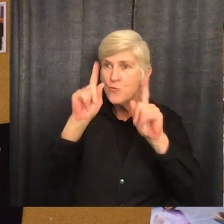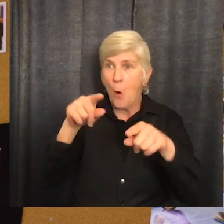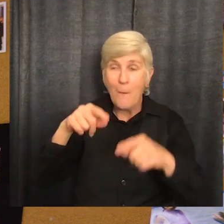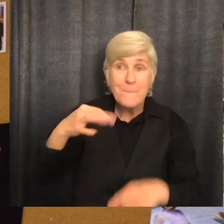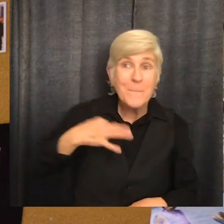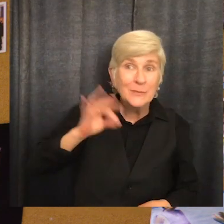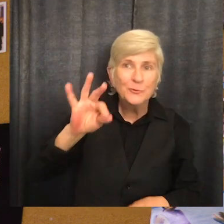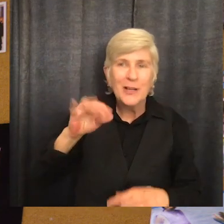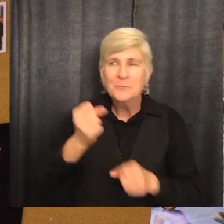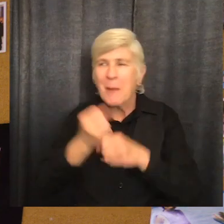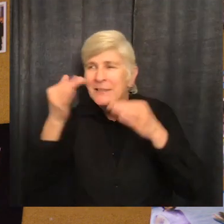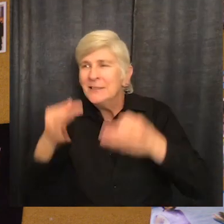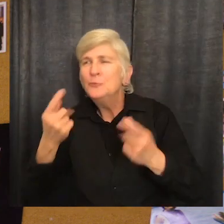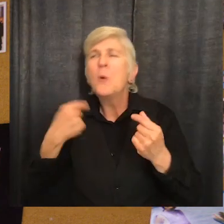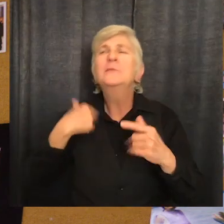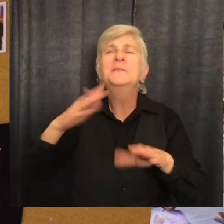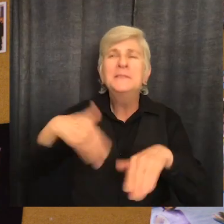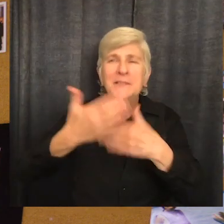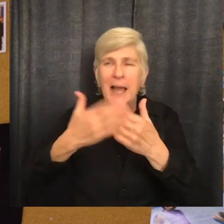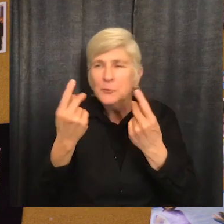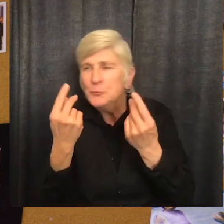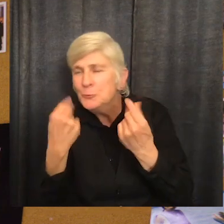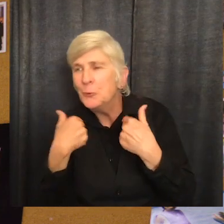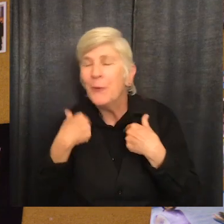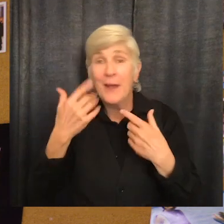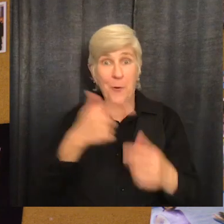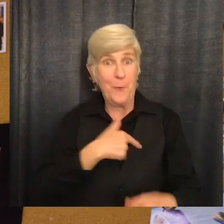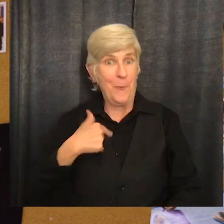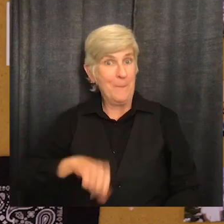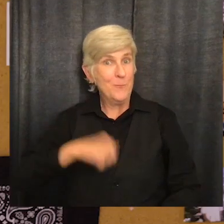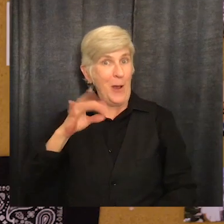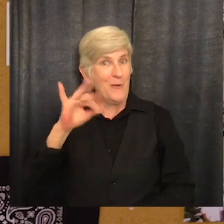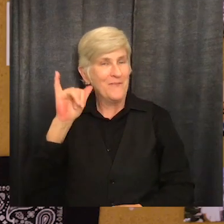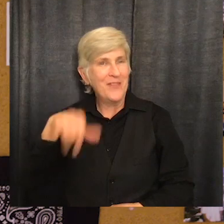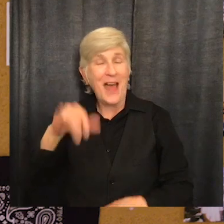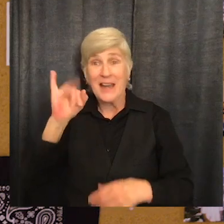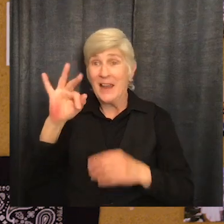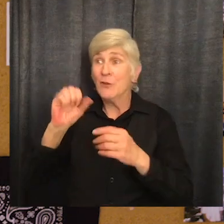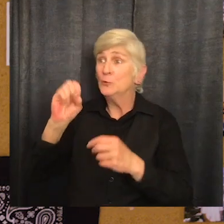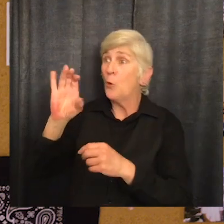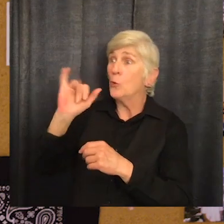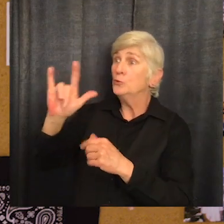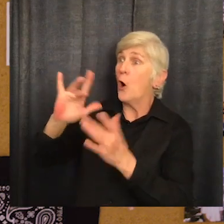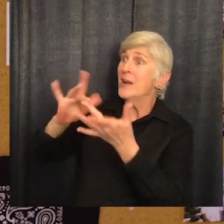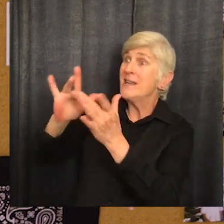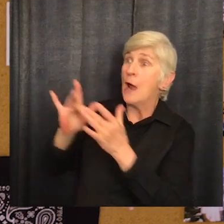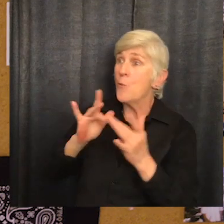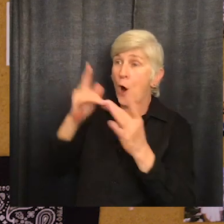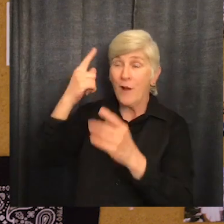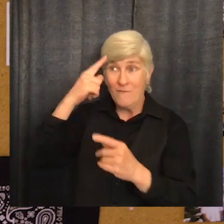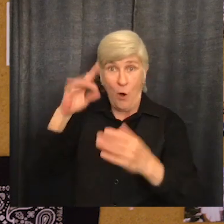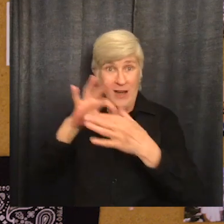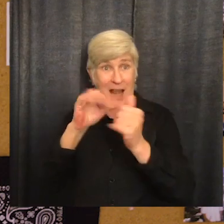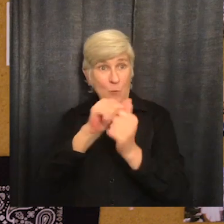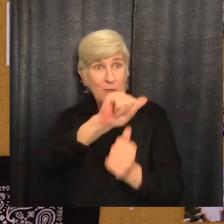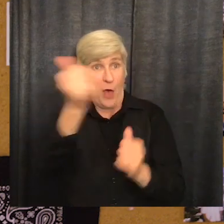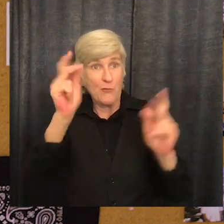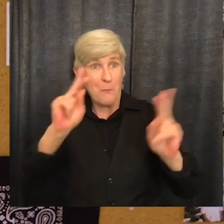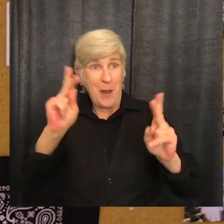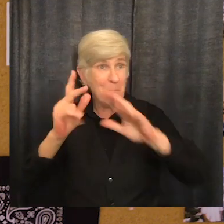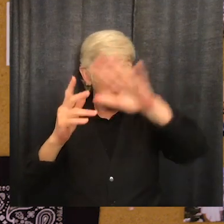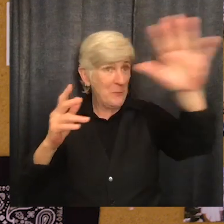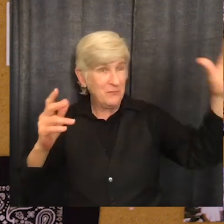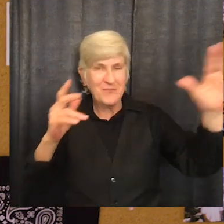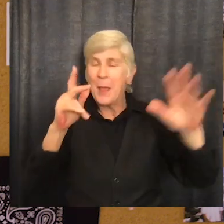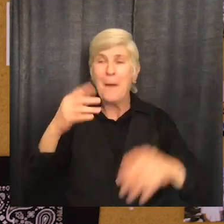make decisions about what to do next, and we're proud of that. If social networks are for connecting with other people, Pinterest,